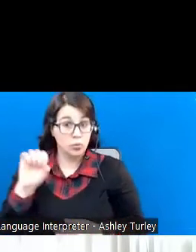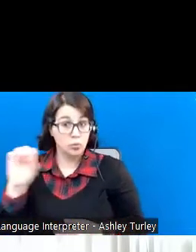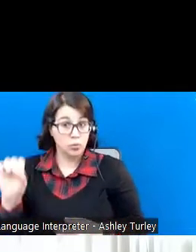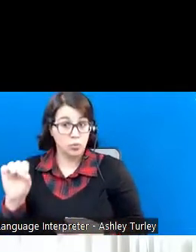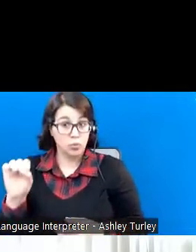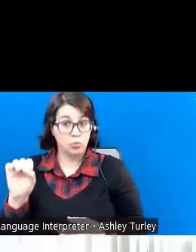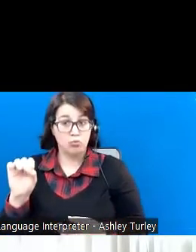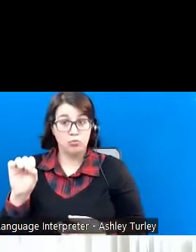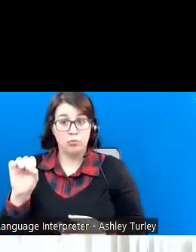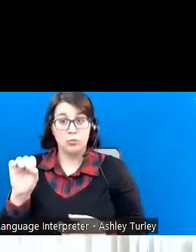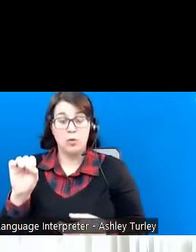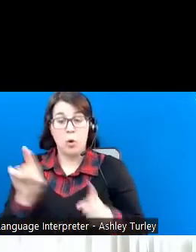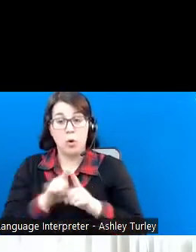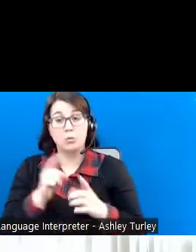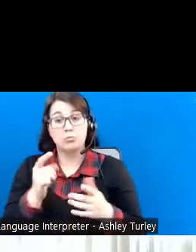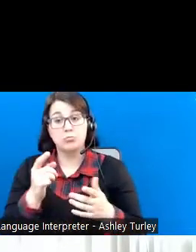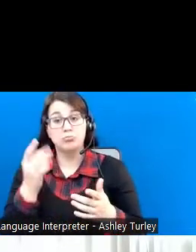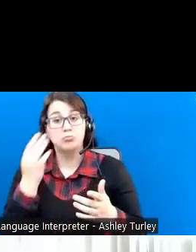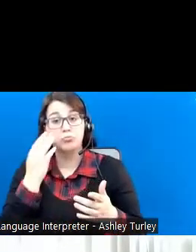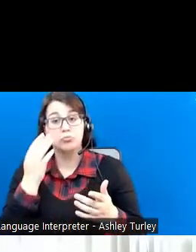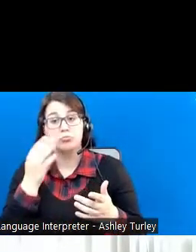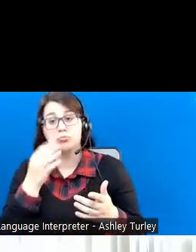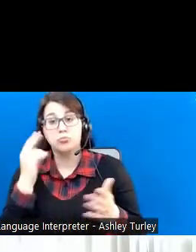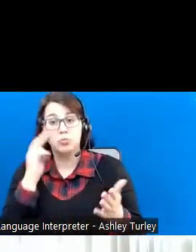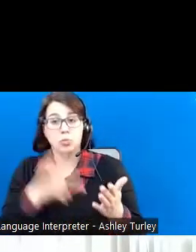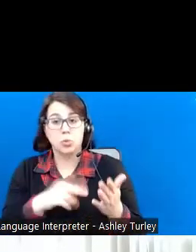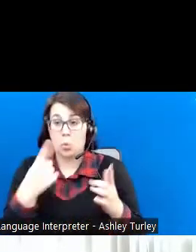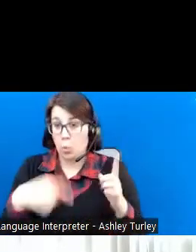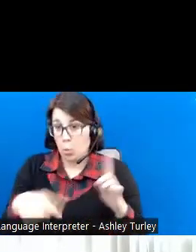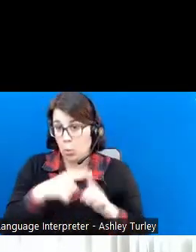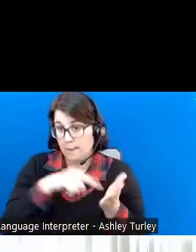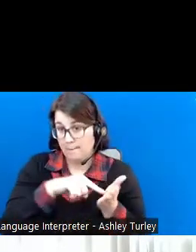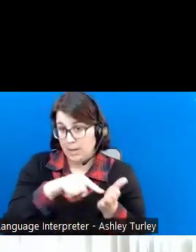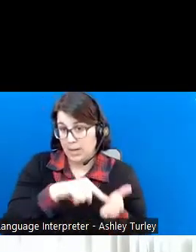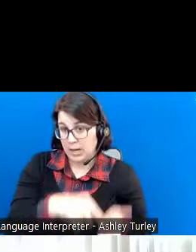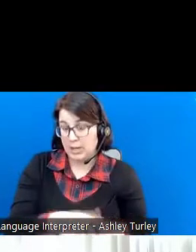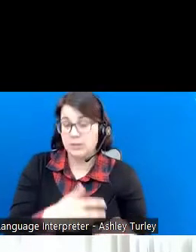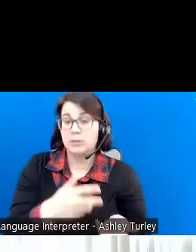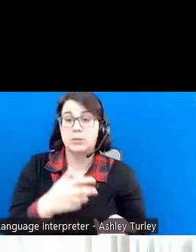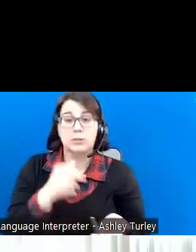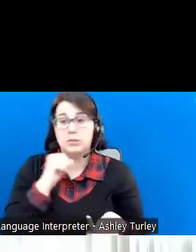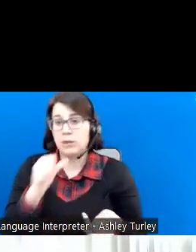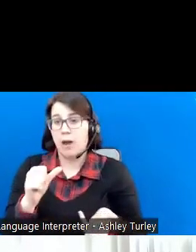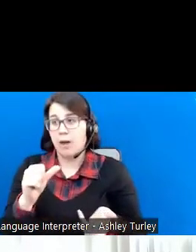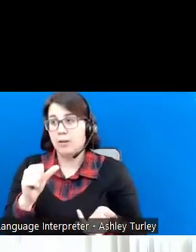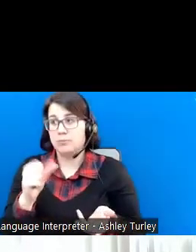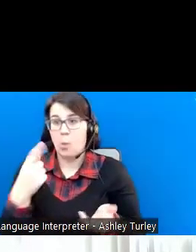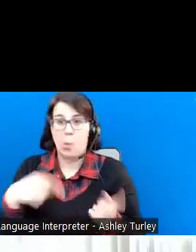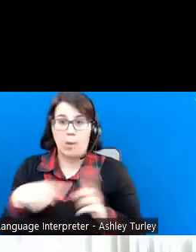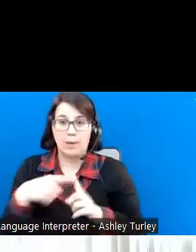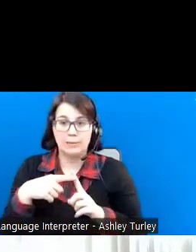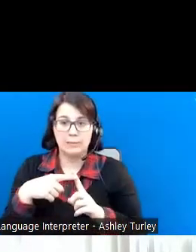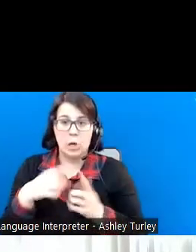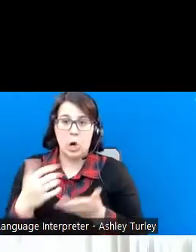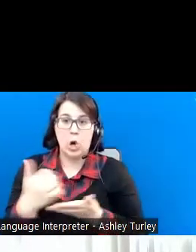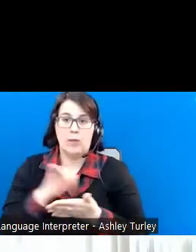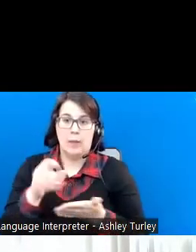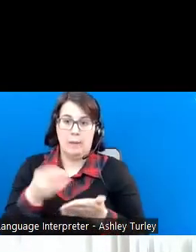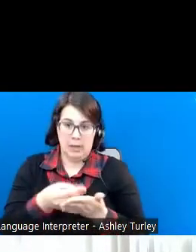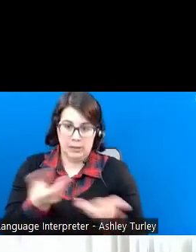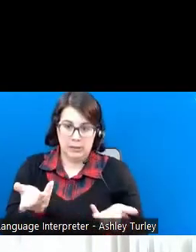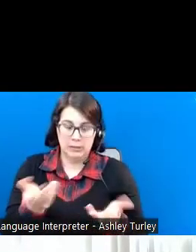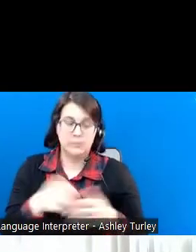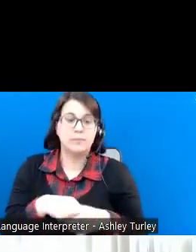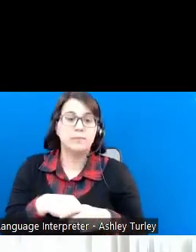we got paid each month versus when we earned the money. So